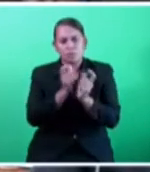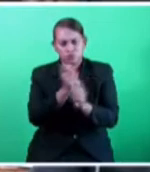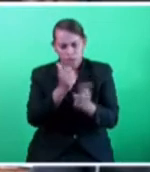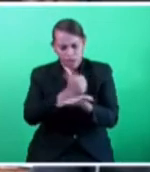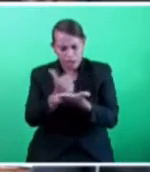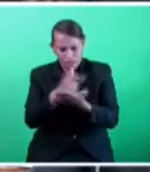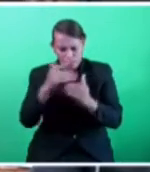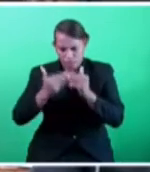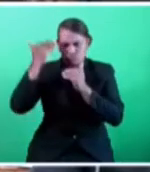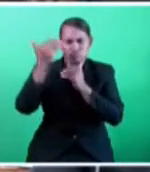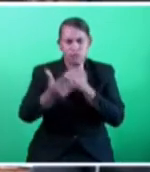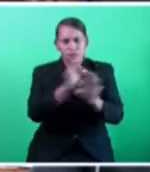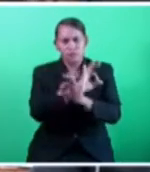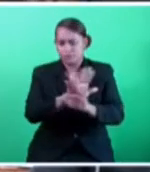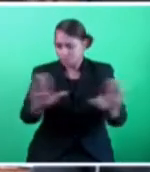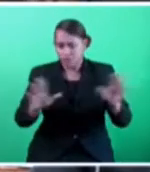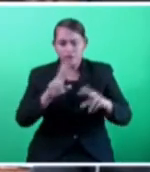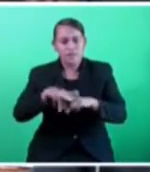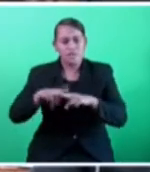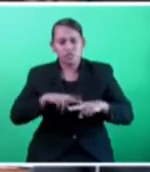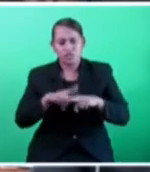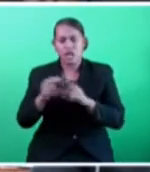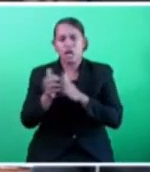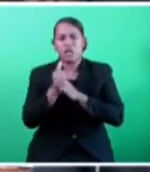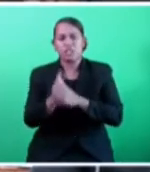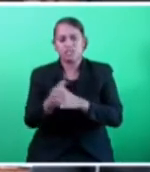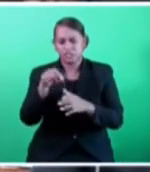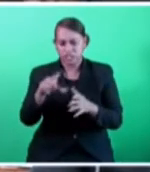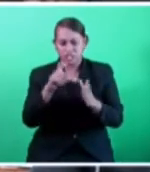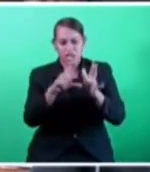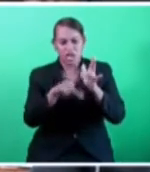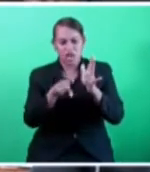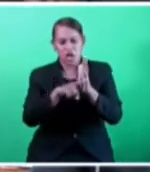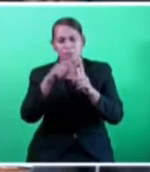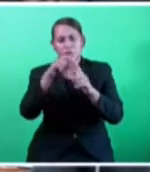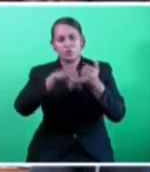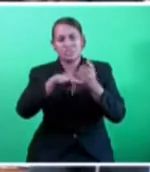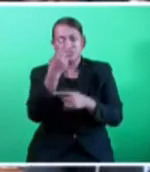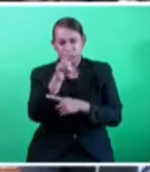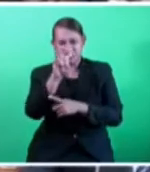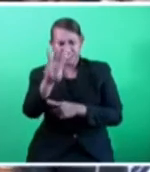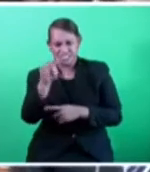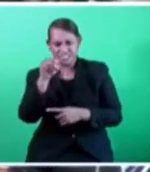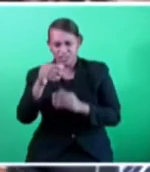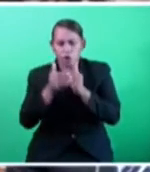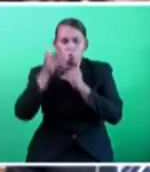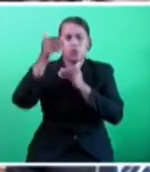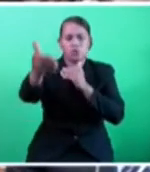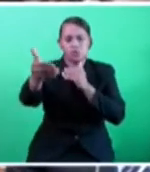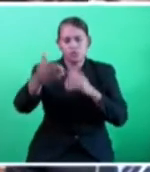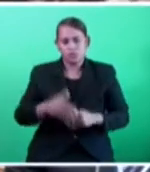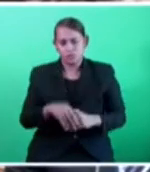Fiji's leadership of COP23 and beyond under the Honourable Prime Minister. Mr. Speaker say,